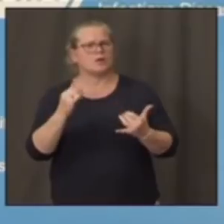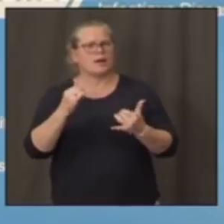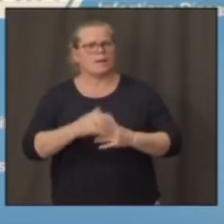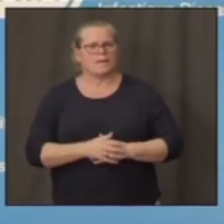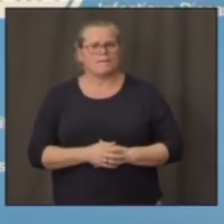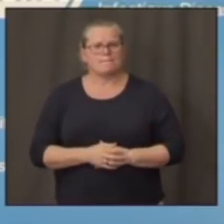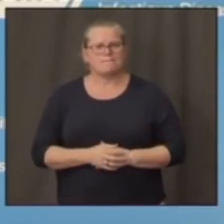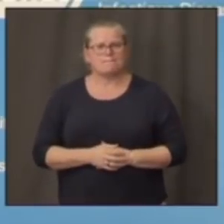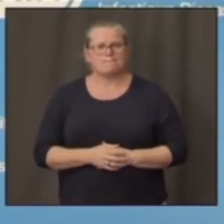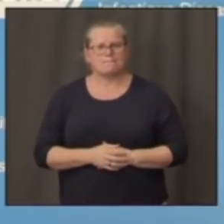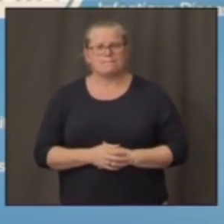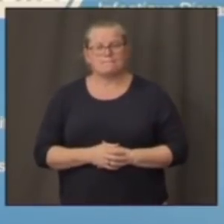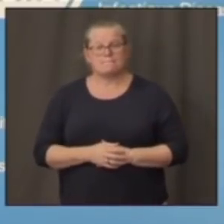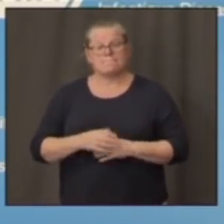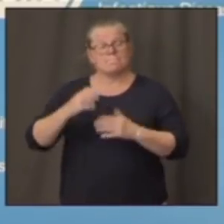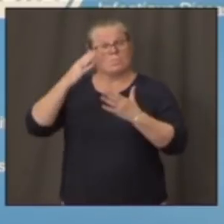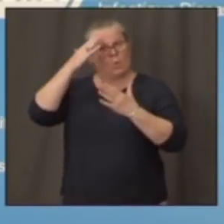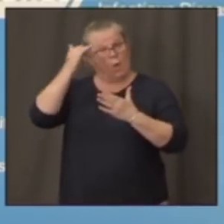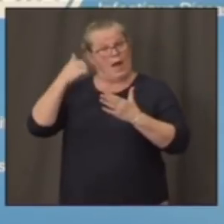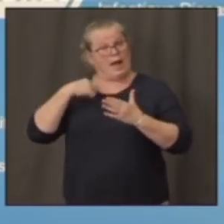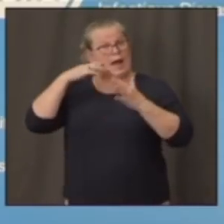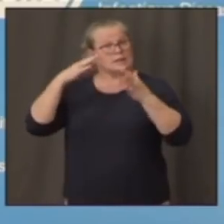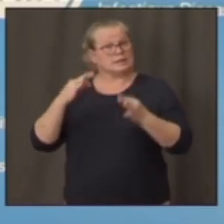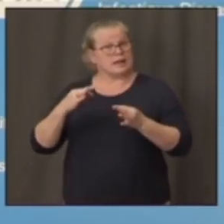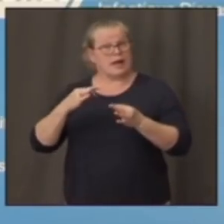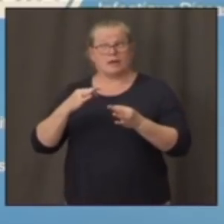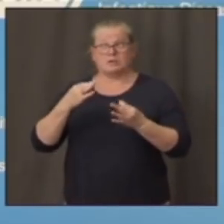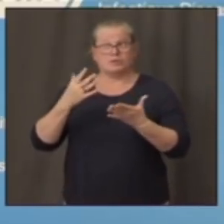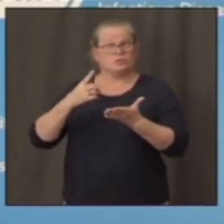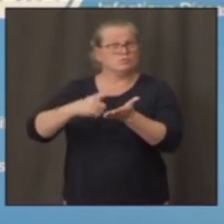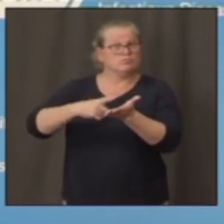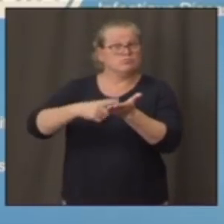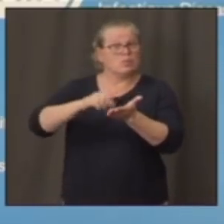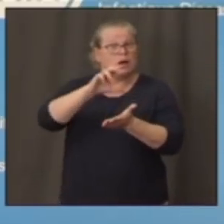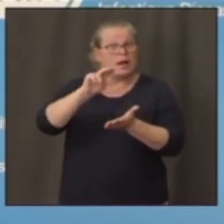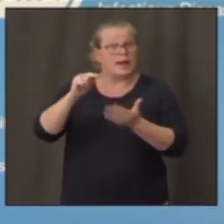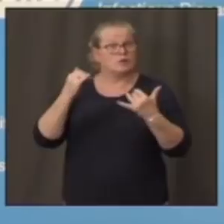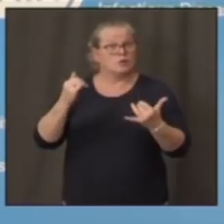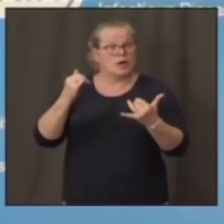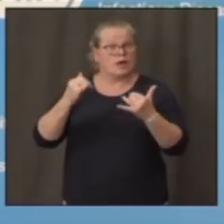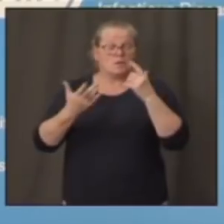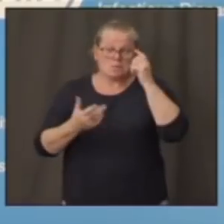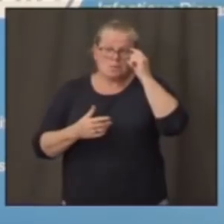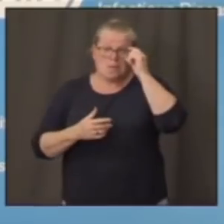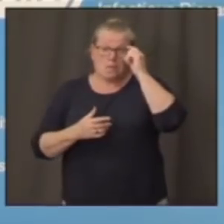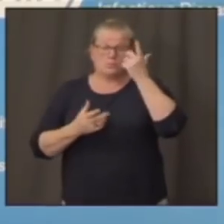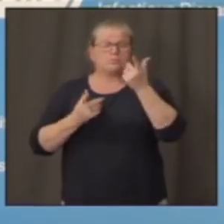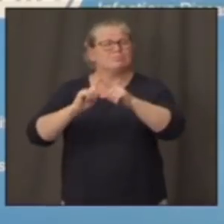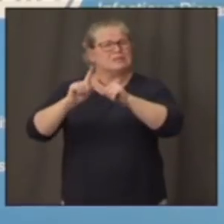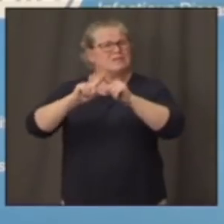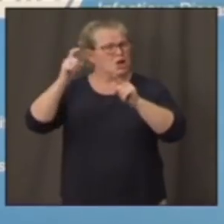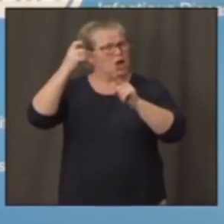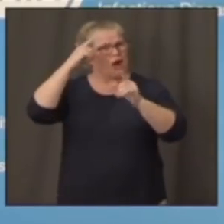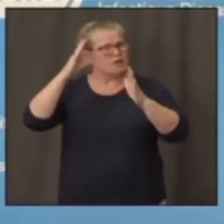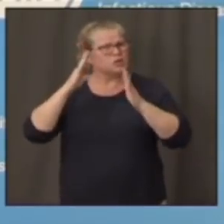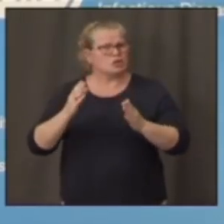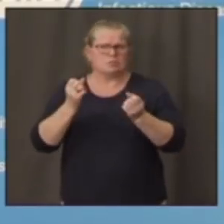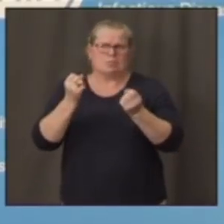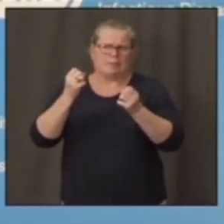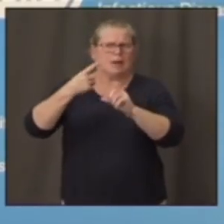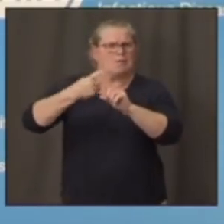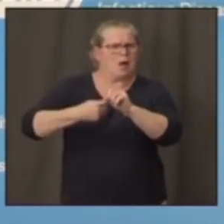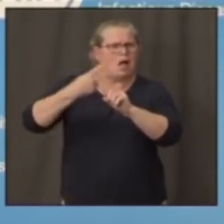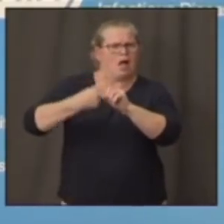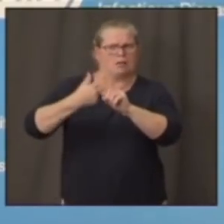decided to? Well, you know, I've worked with governors for, you know, months now. The governor will